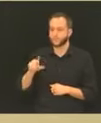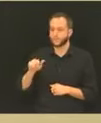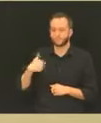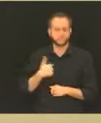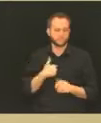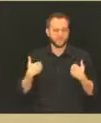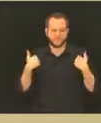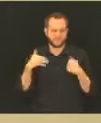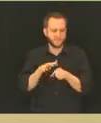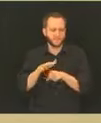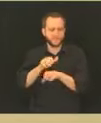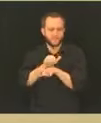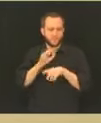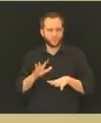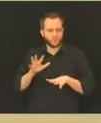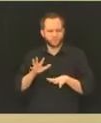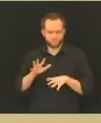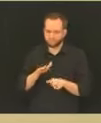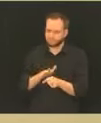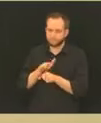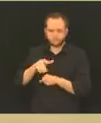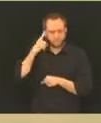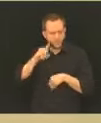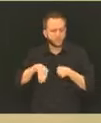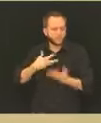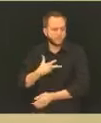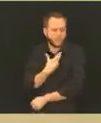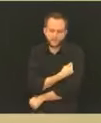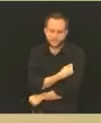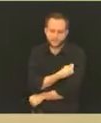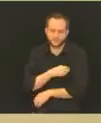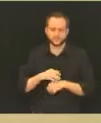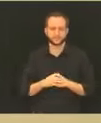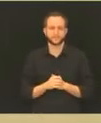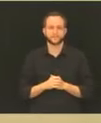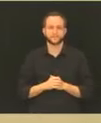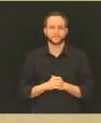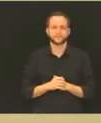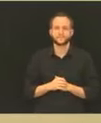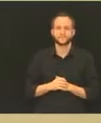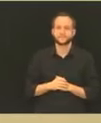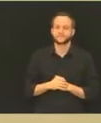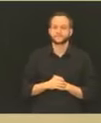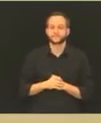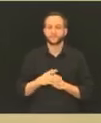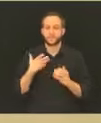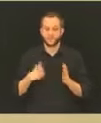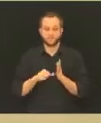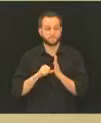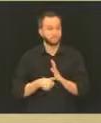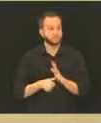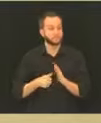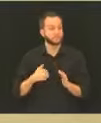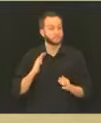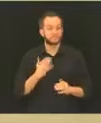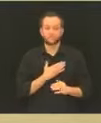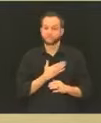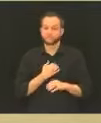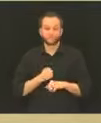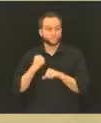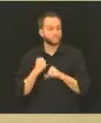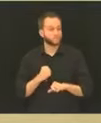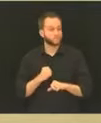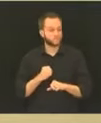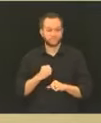I do want to emphasize that biggest strength here is the collaboration